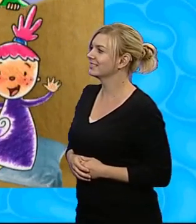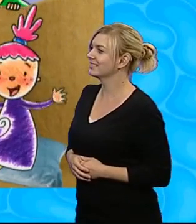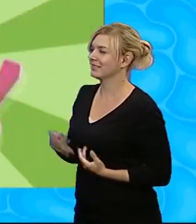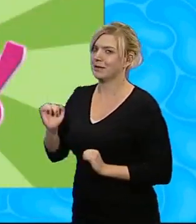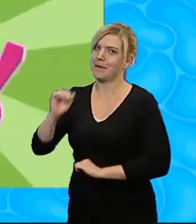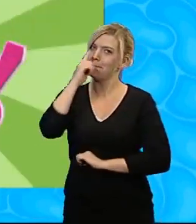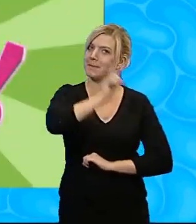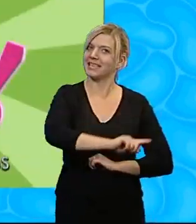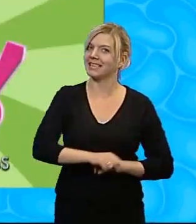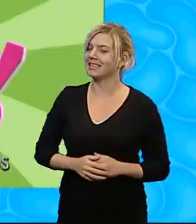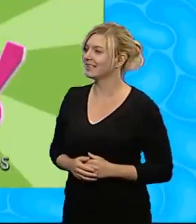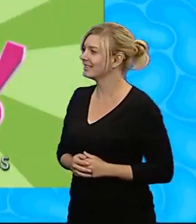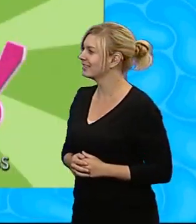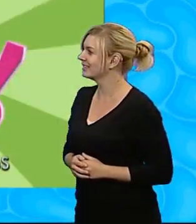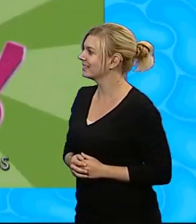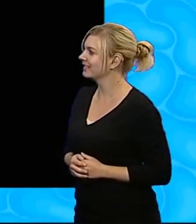Pinky Dinky Doo